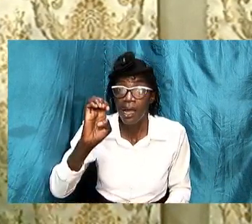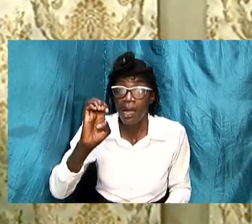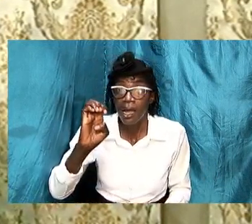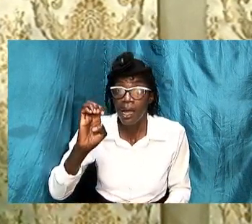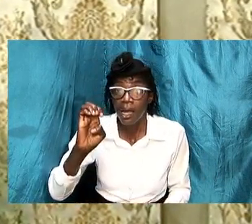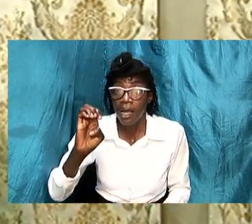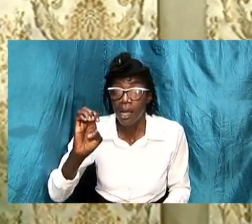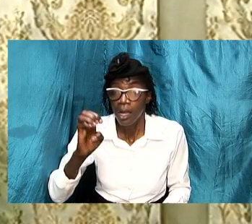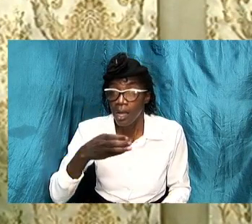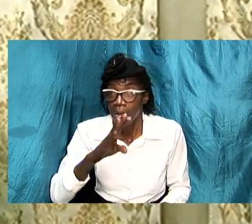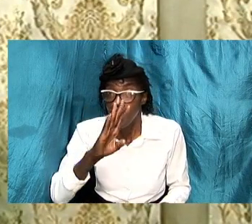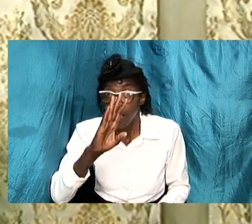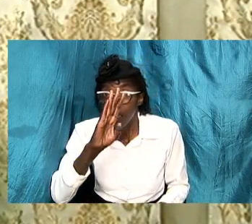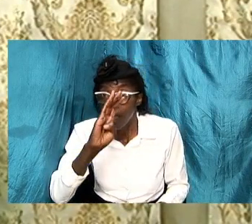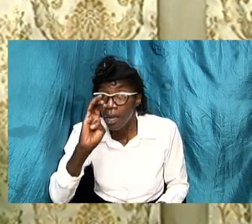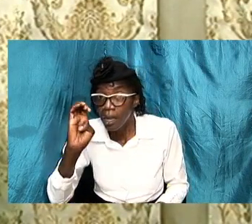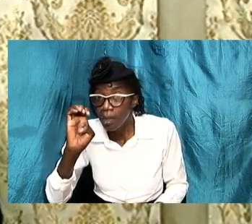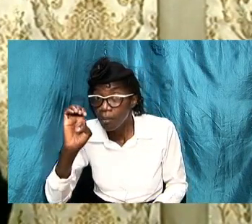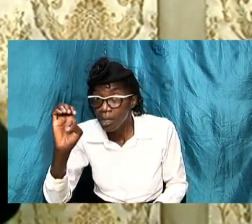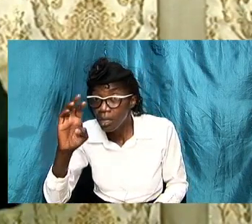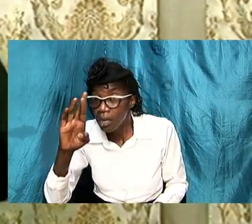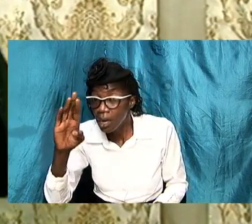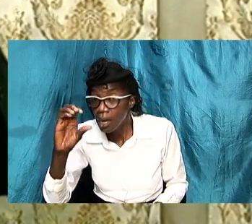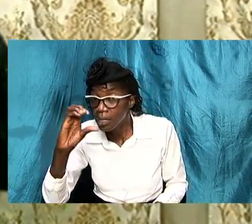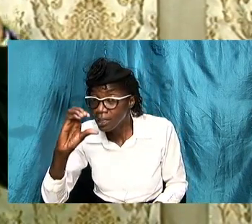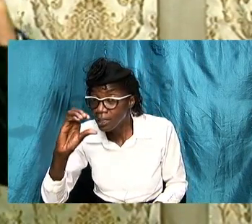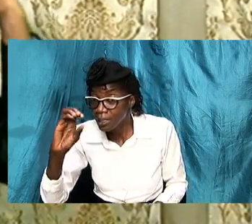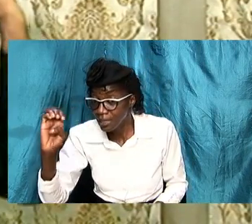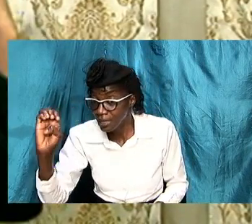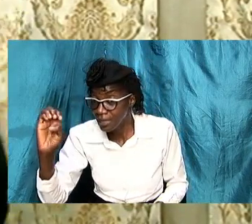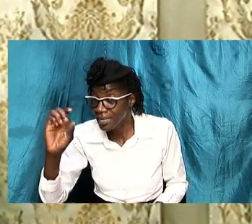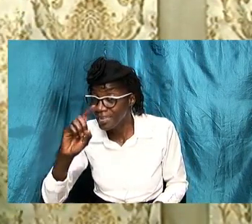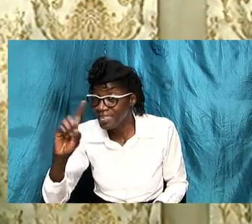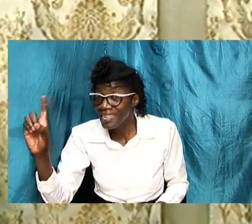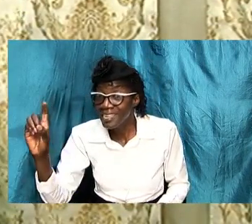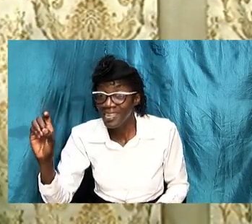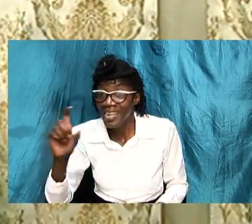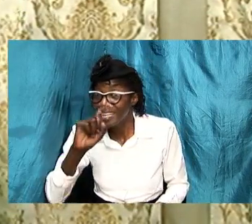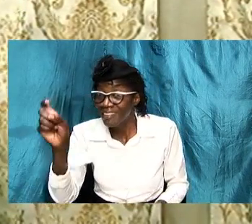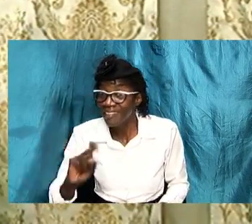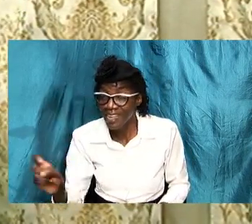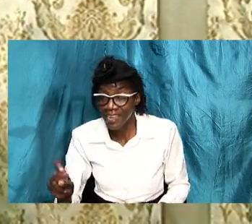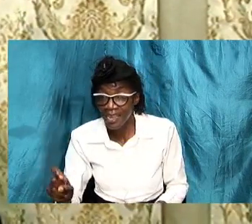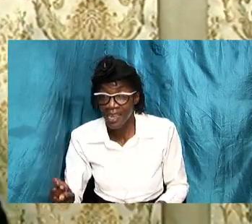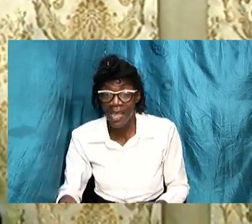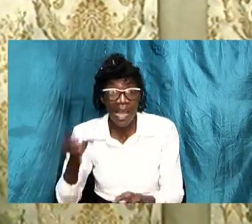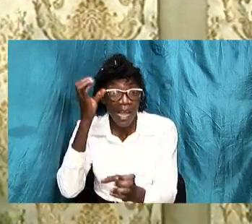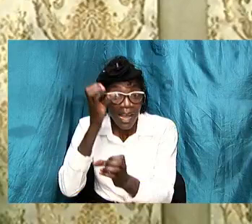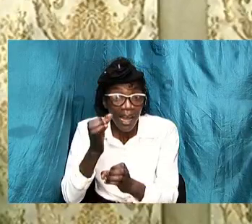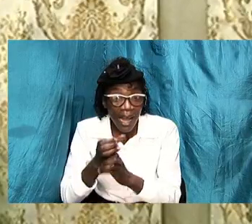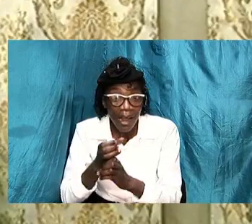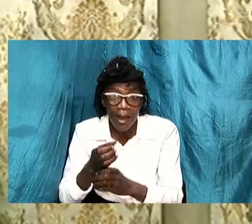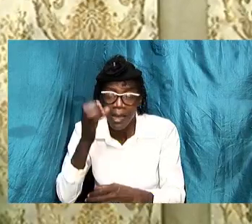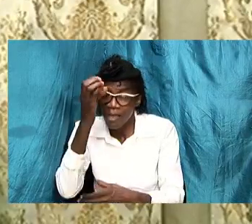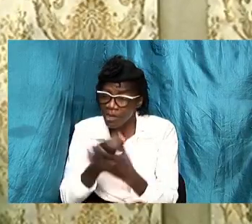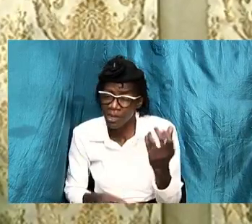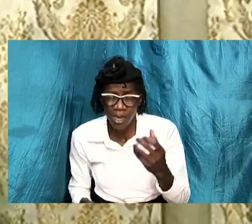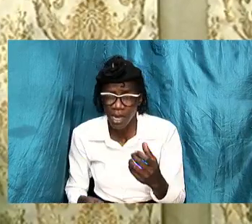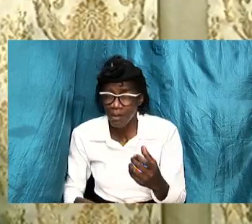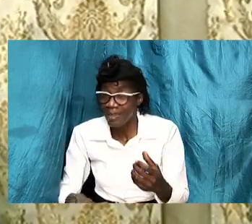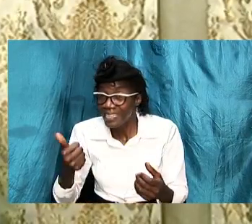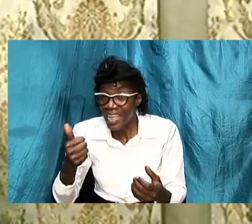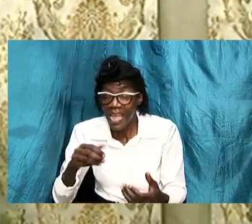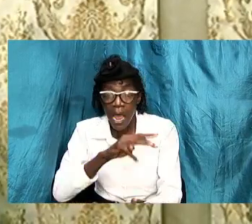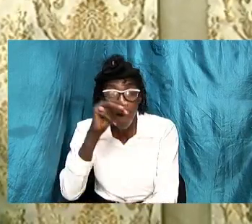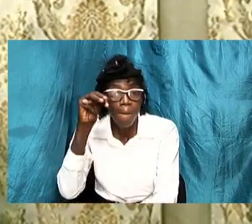couple of millions of dollars to buy the bed because they place value on it and if it costs 10 million and they'll scrape to